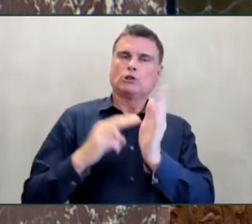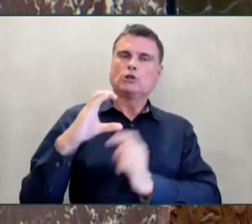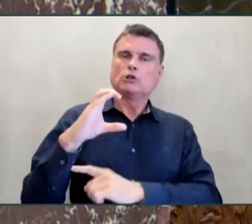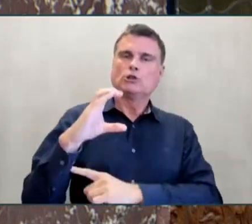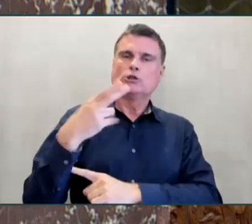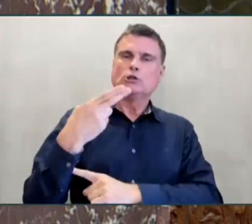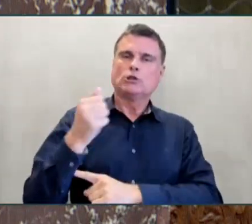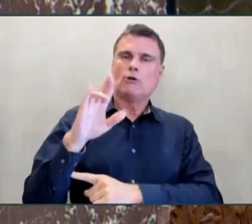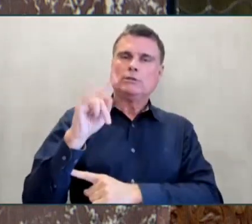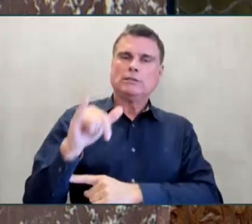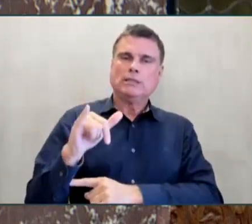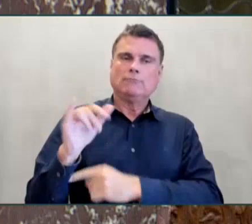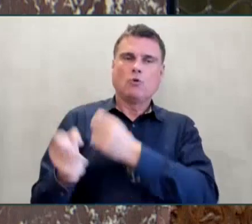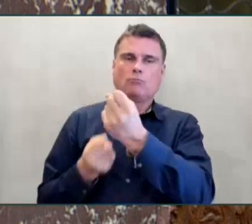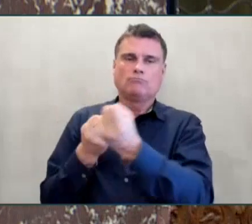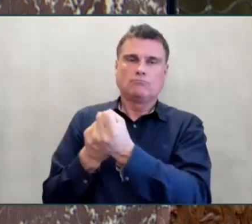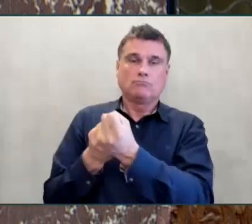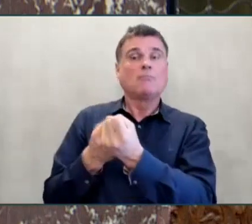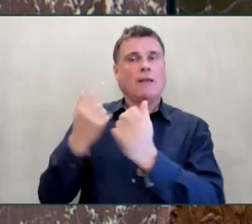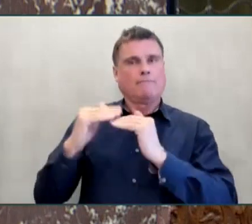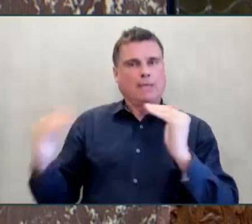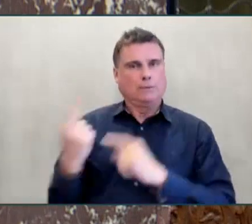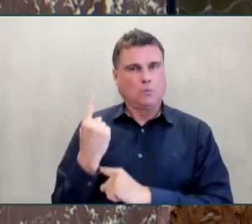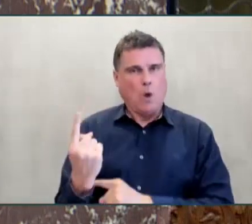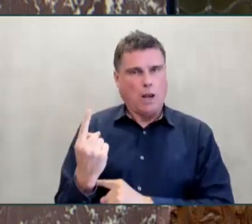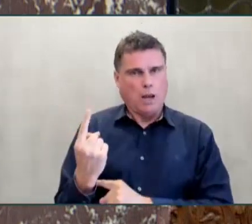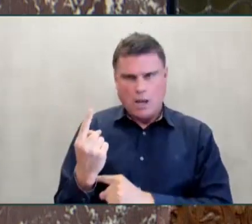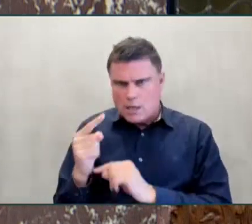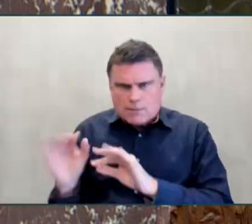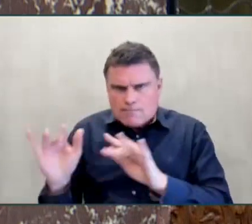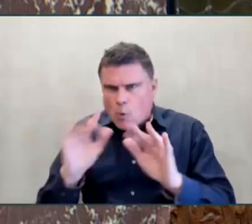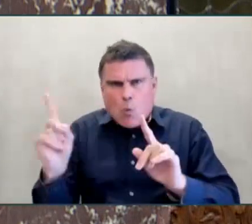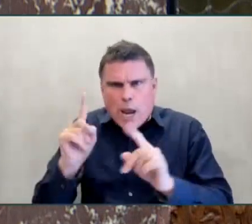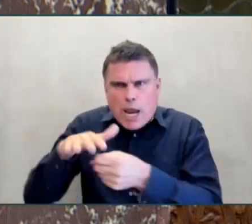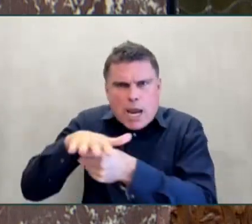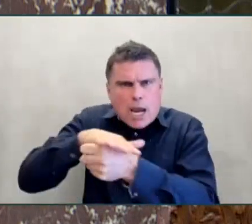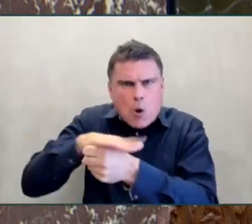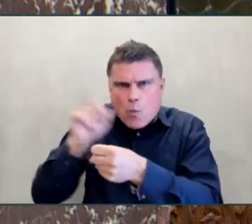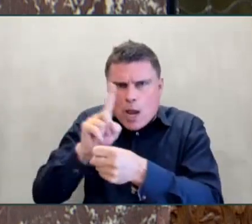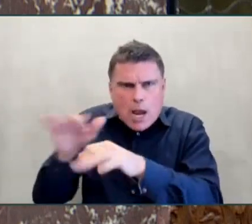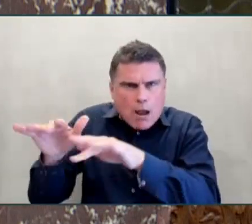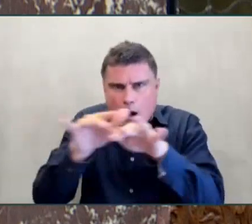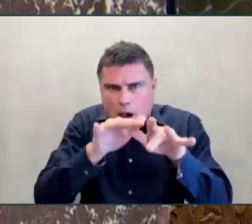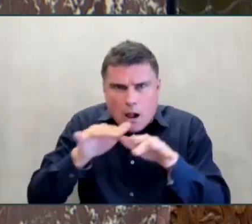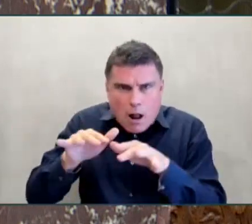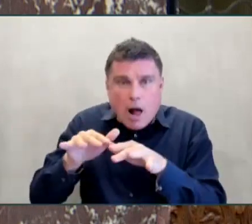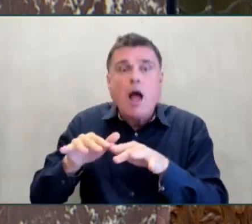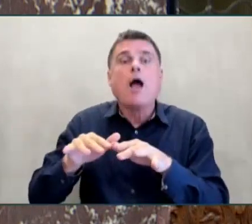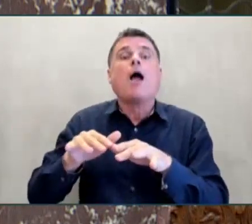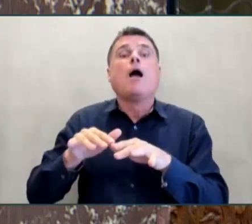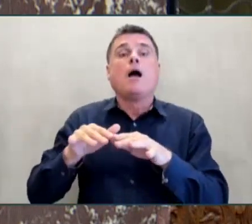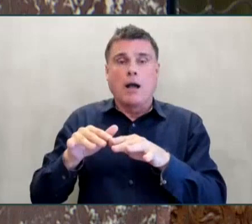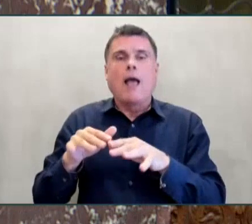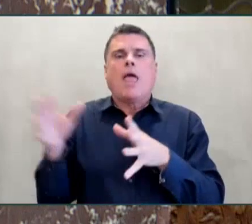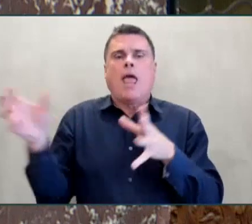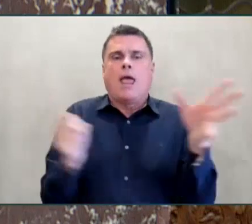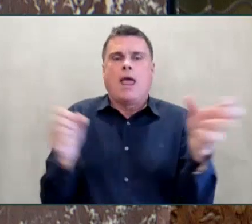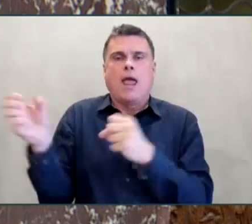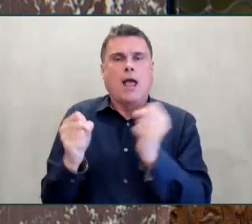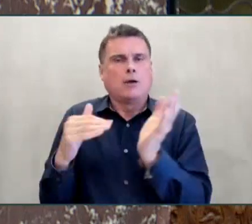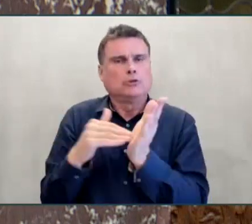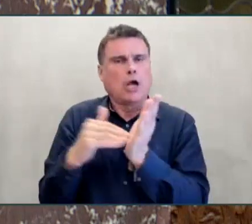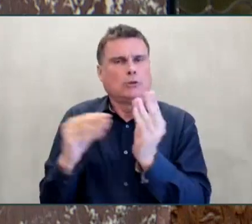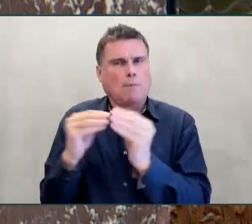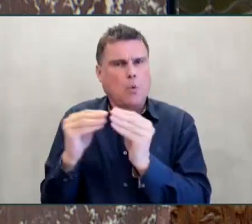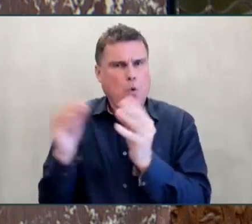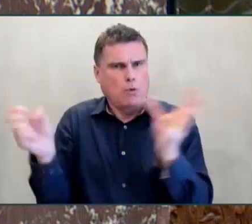space and more doctors now. The Society was able to secure a vacant commercial space along Main Street, where the